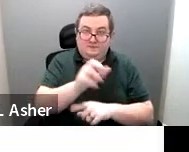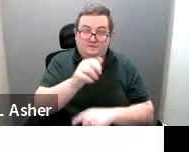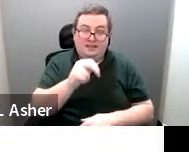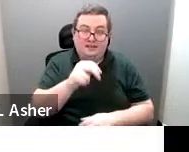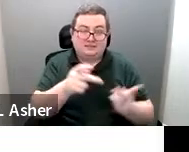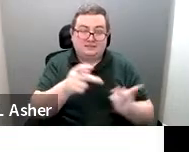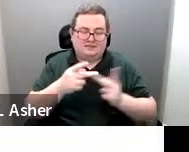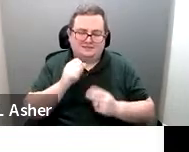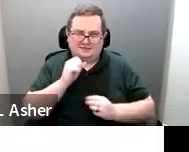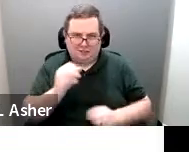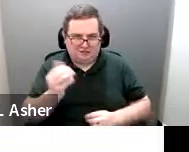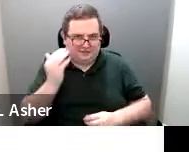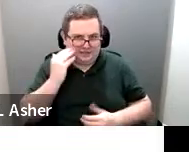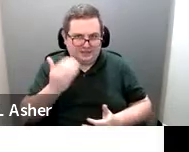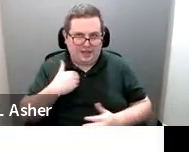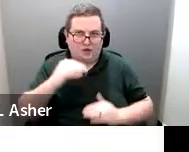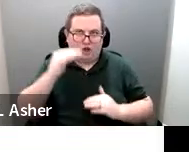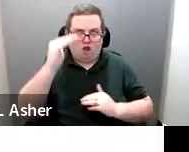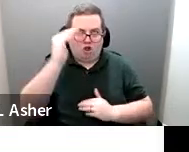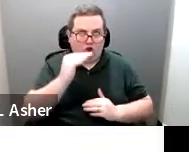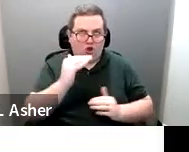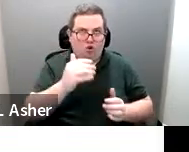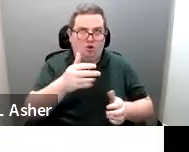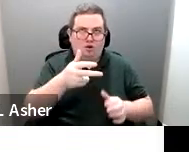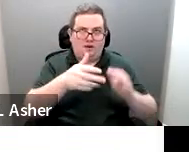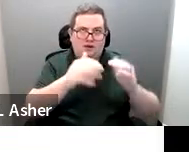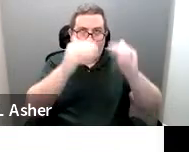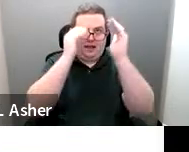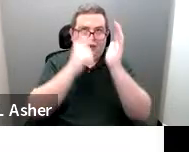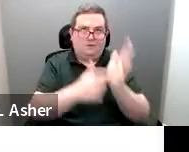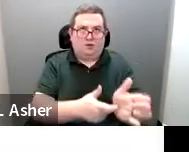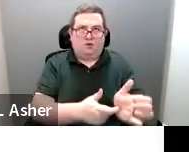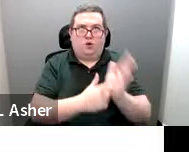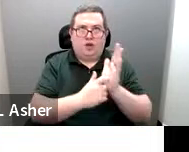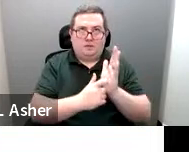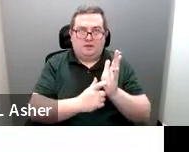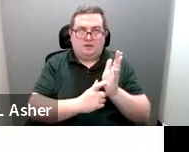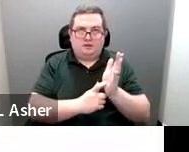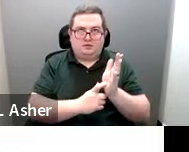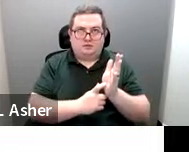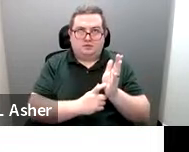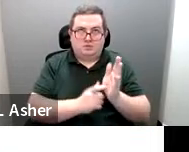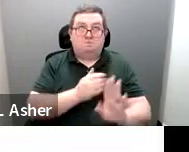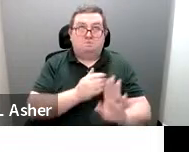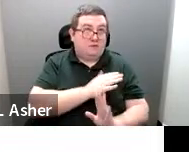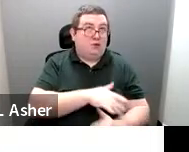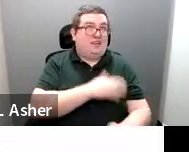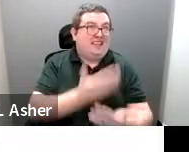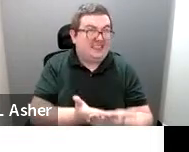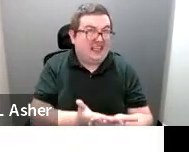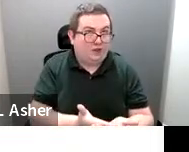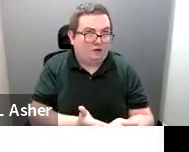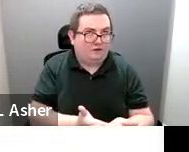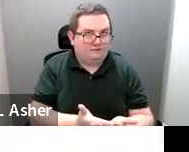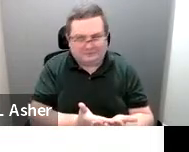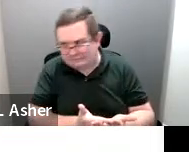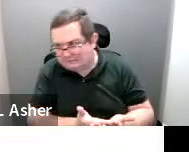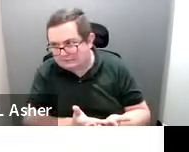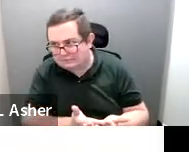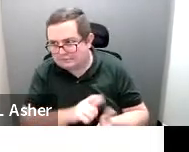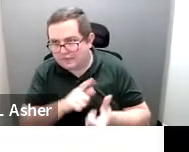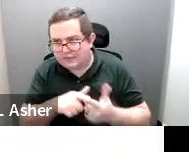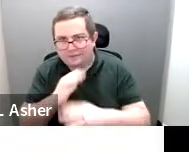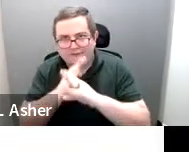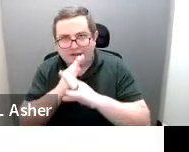sense to have a lower height requirement before you get to the spot because then you're preventing